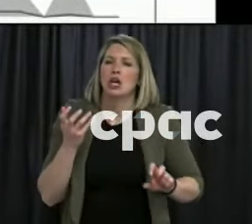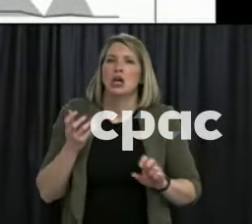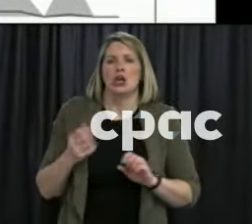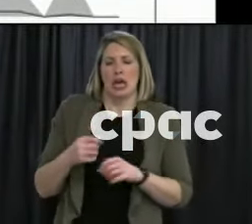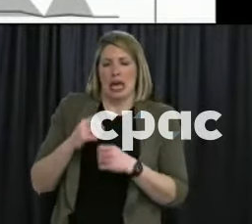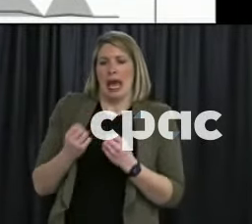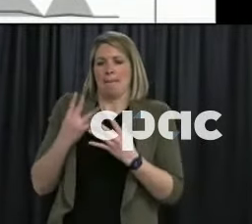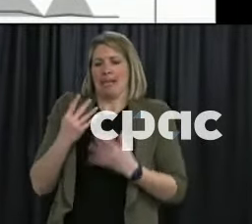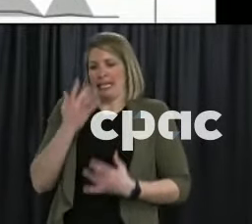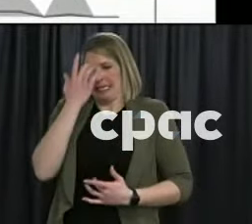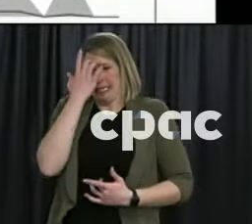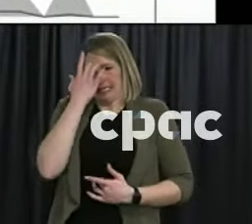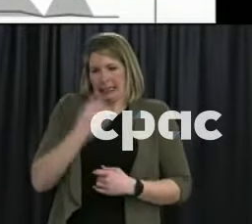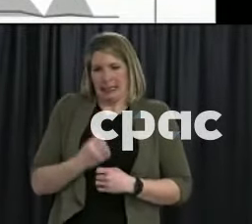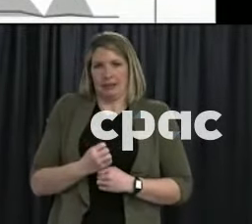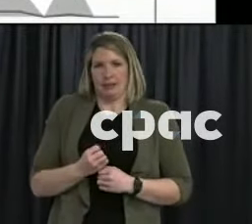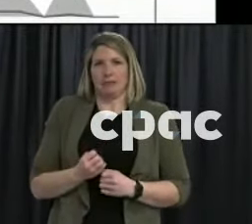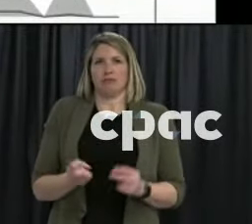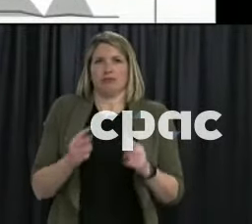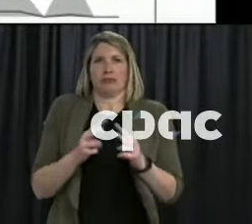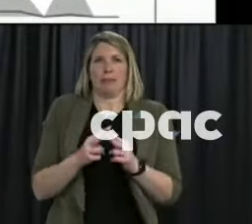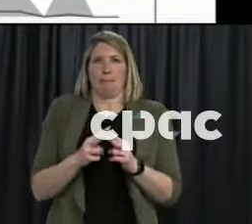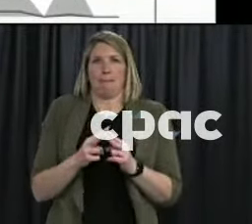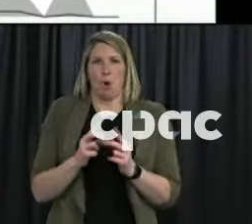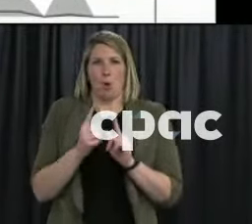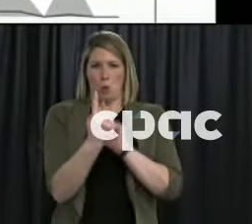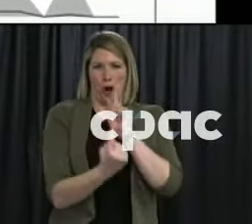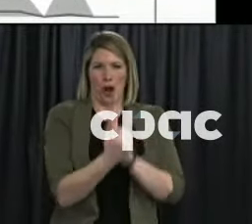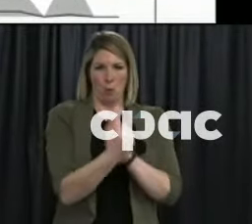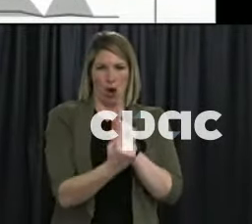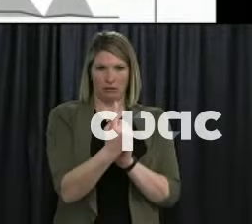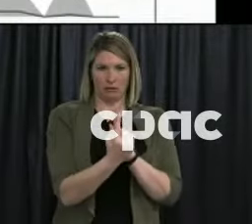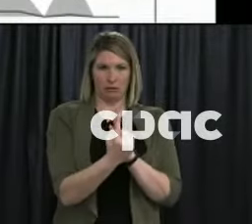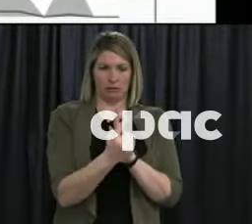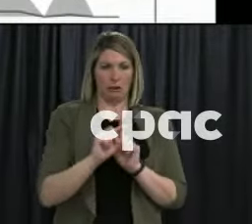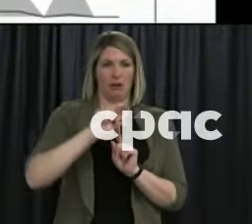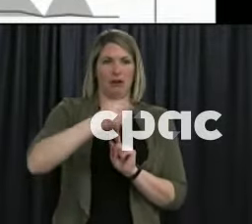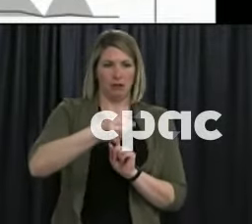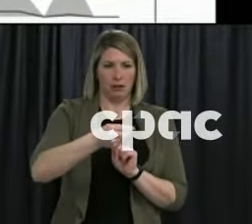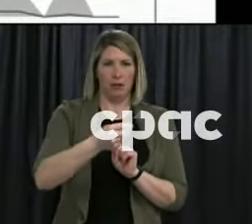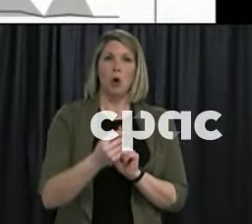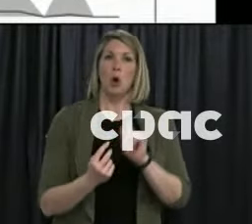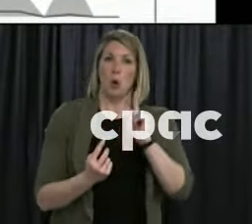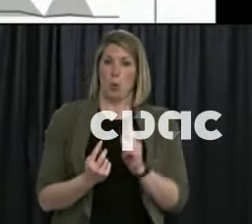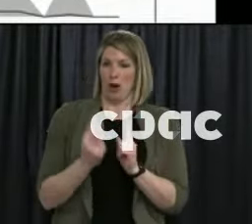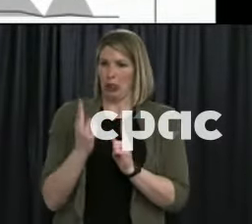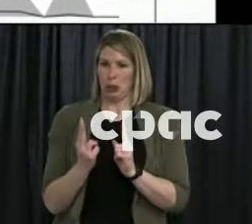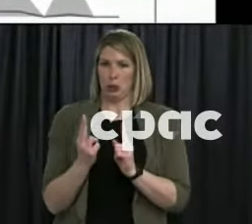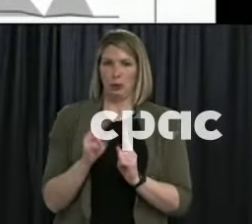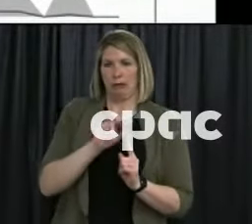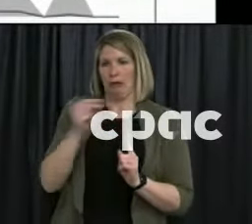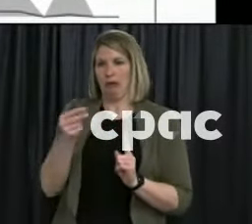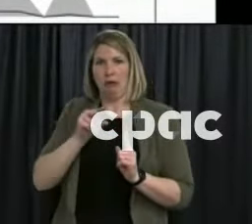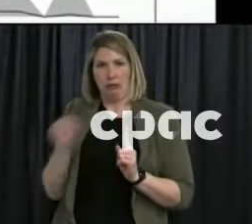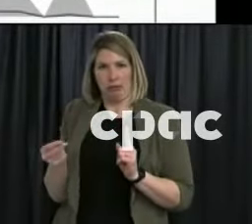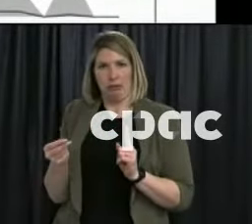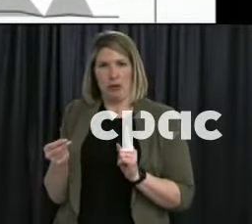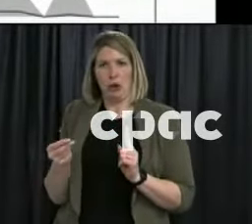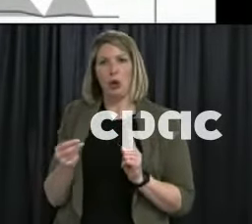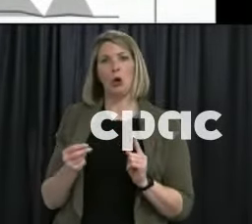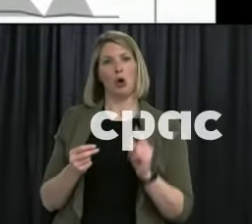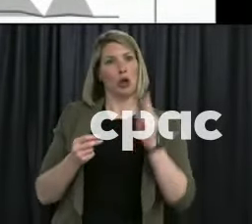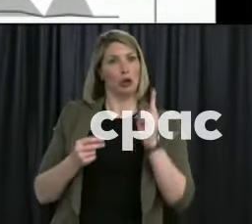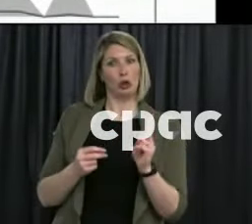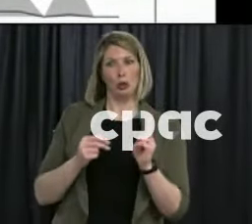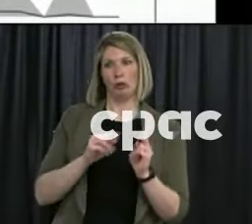essentially what you want that number to be is less than one. And then any particular outbreak or pandemic will slowly subside.